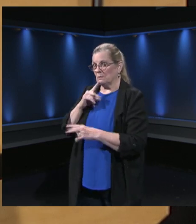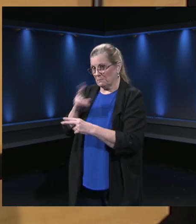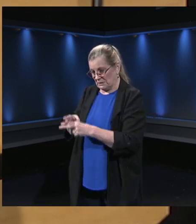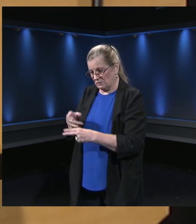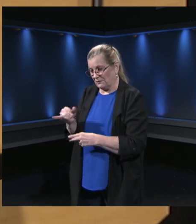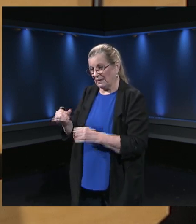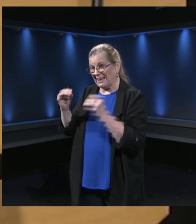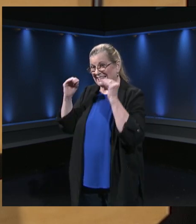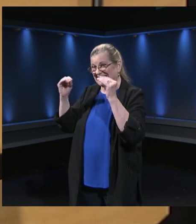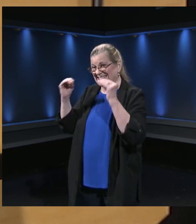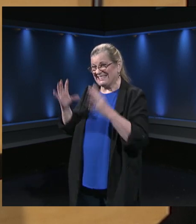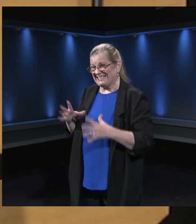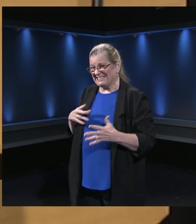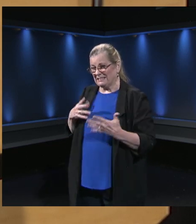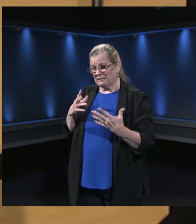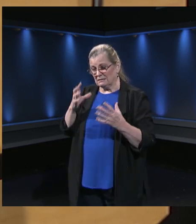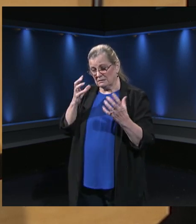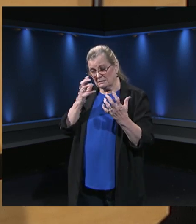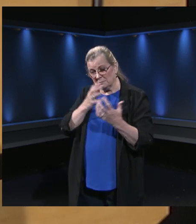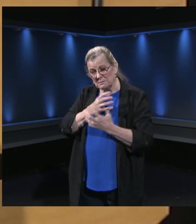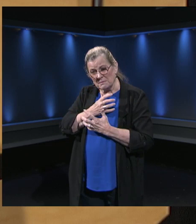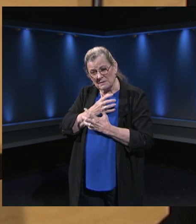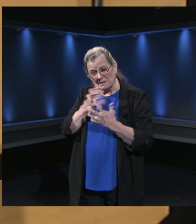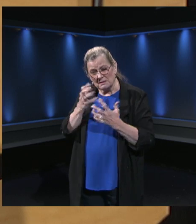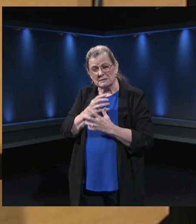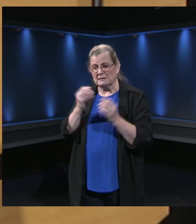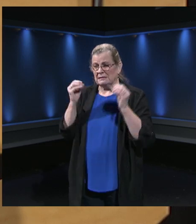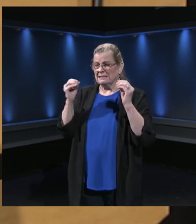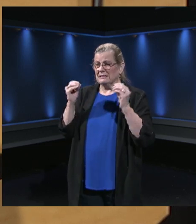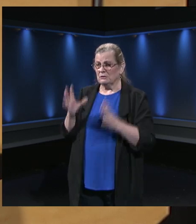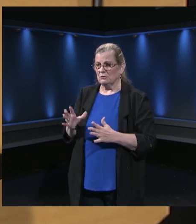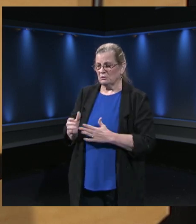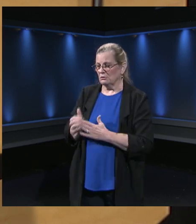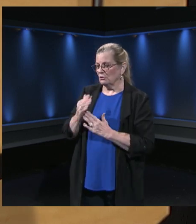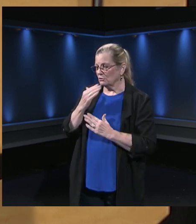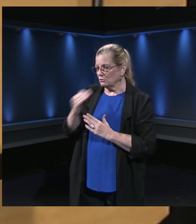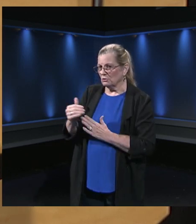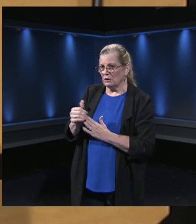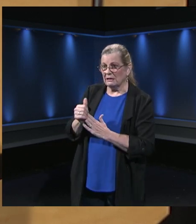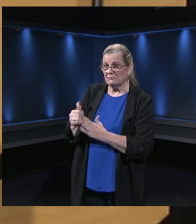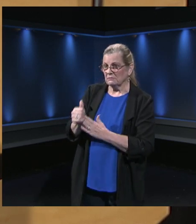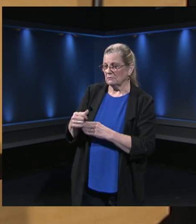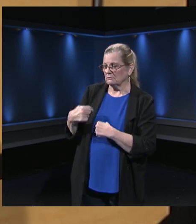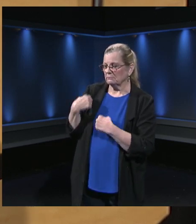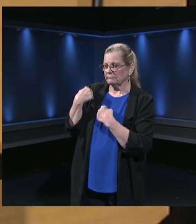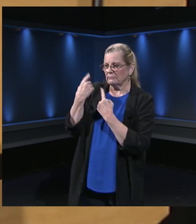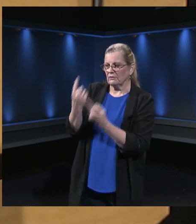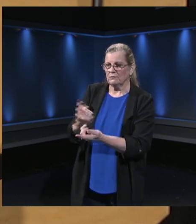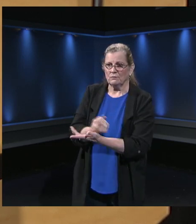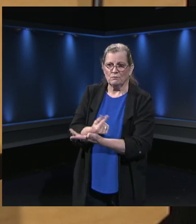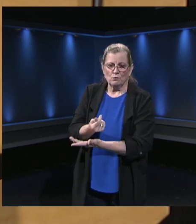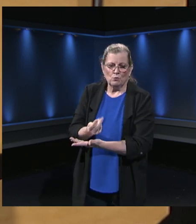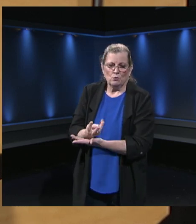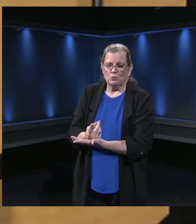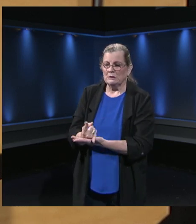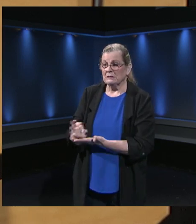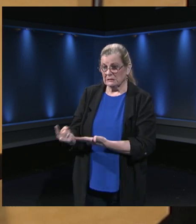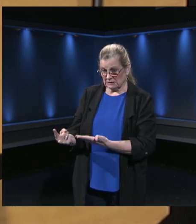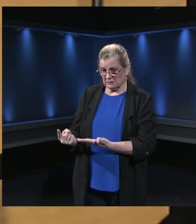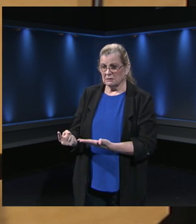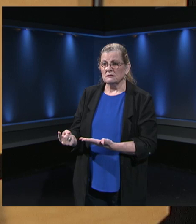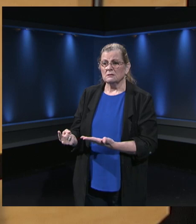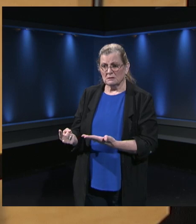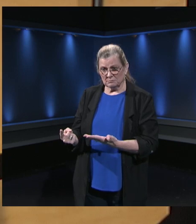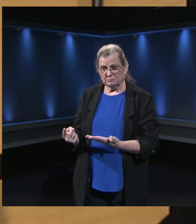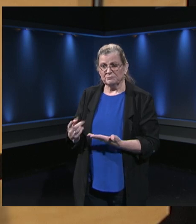such amazing teacher leadership through this just the past few weeks as we transition back to school. We've the county has